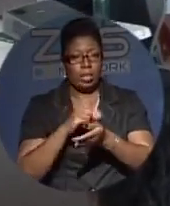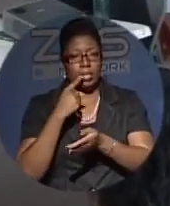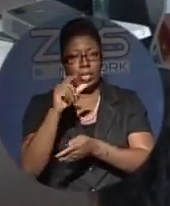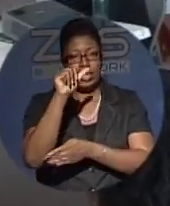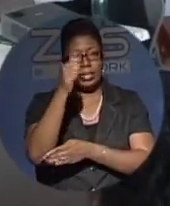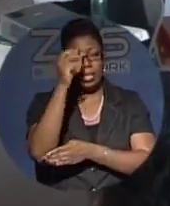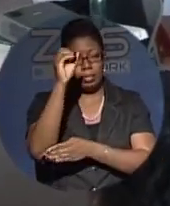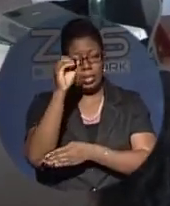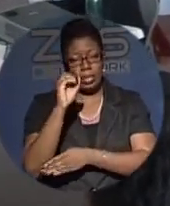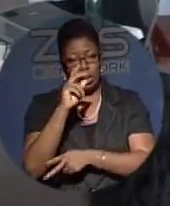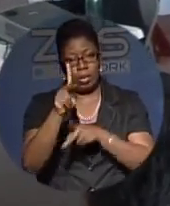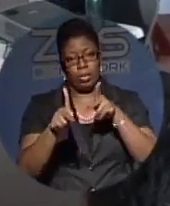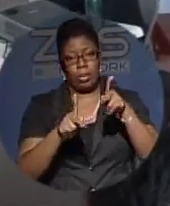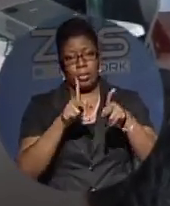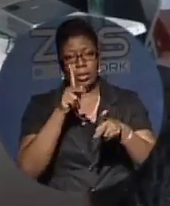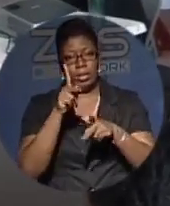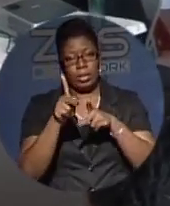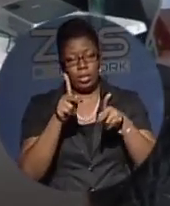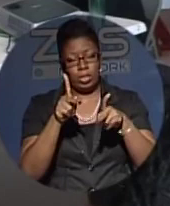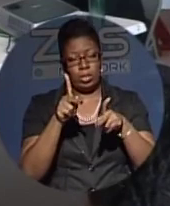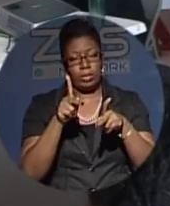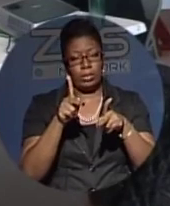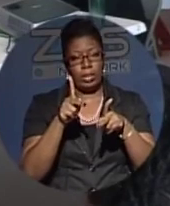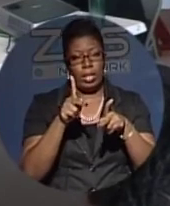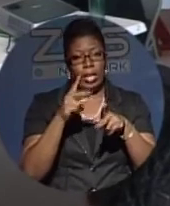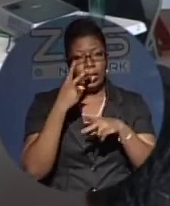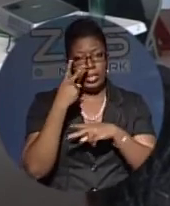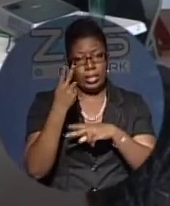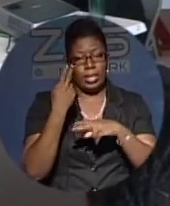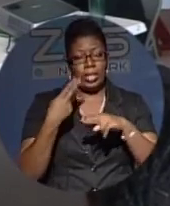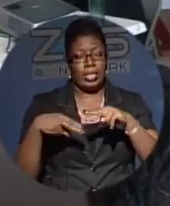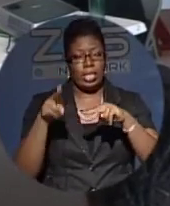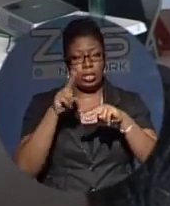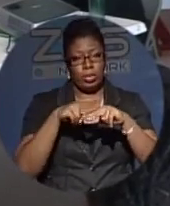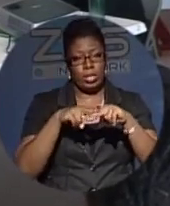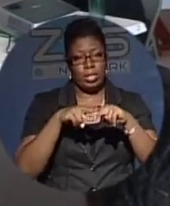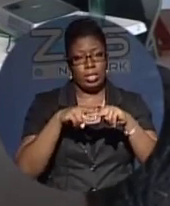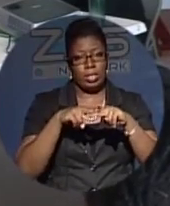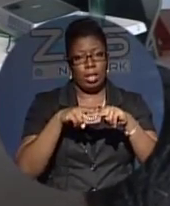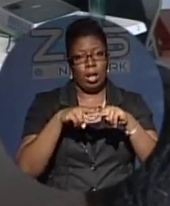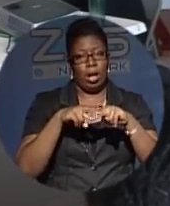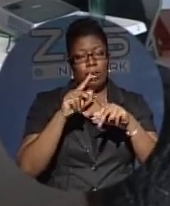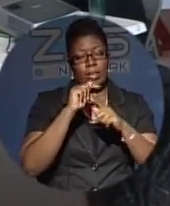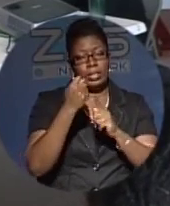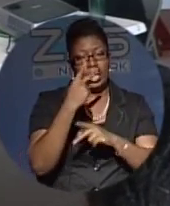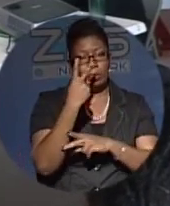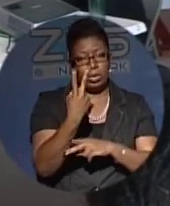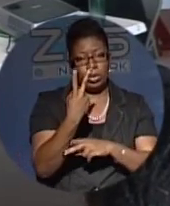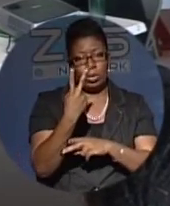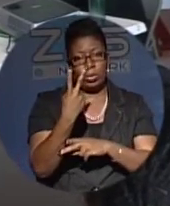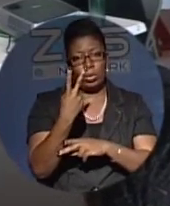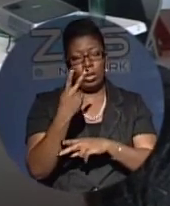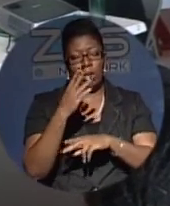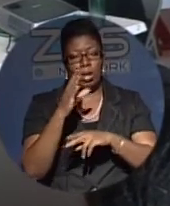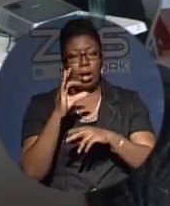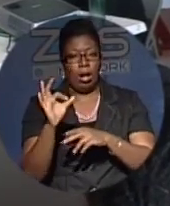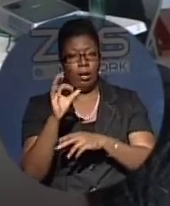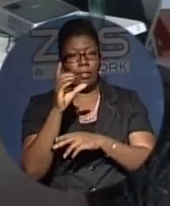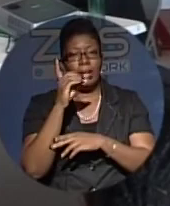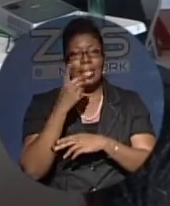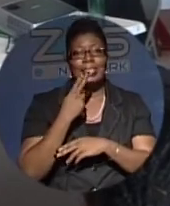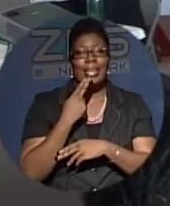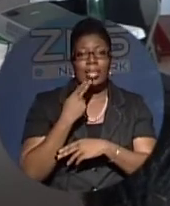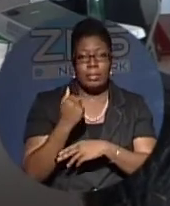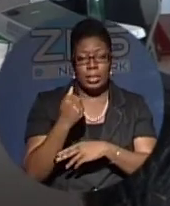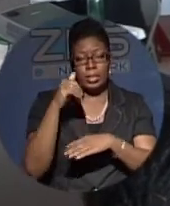past 5 to 10 years, medical teams have seen an increase in type 2 diabetes among obese children. Deputy Chief Medical Officer